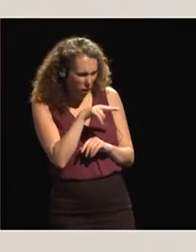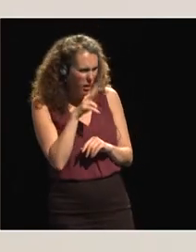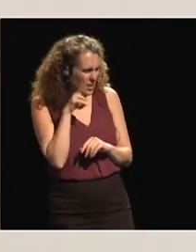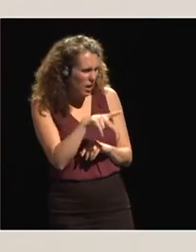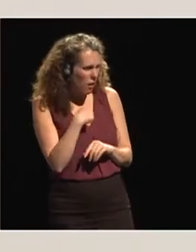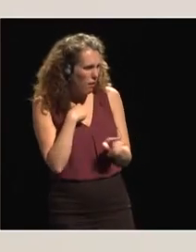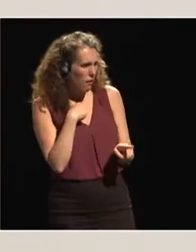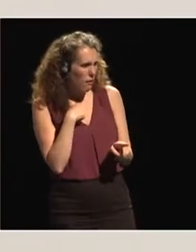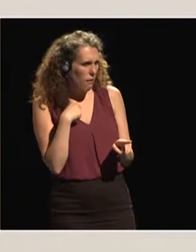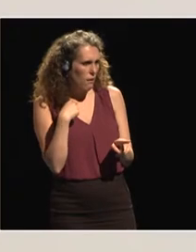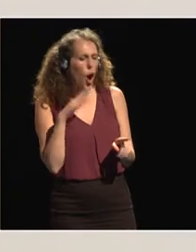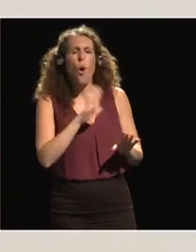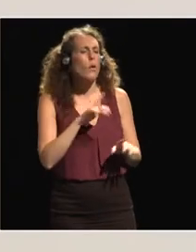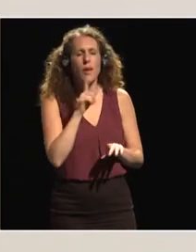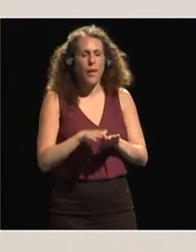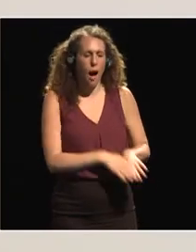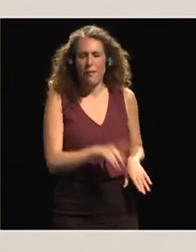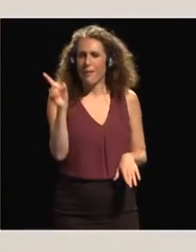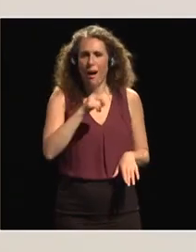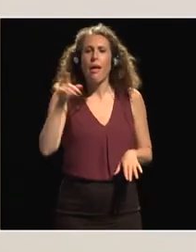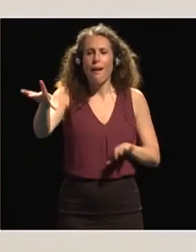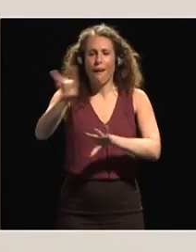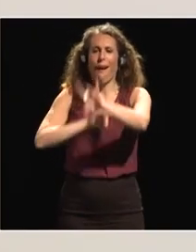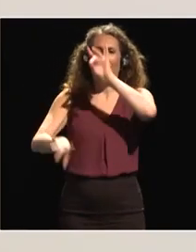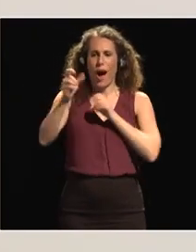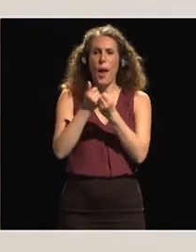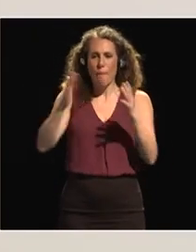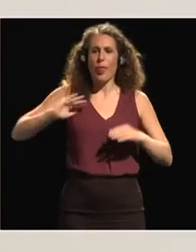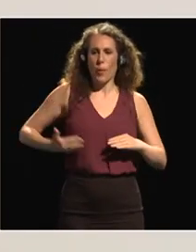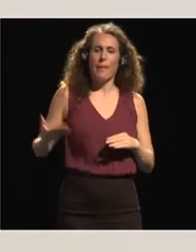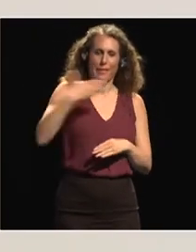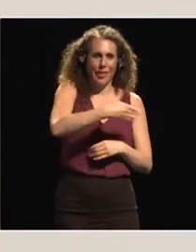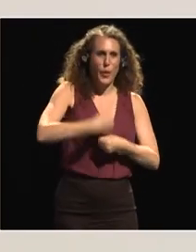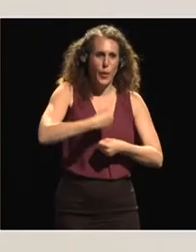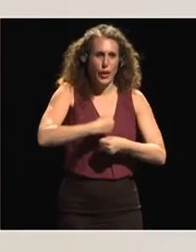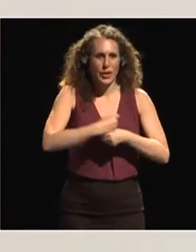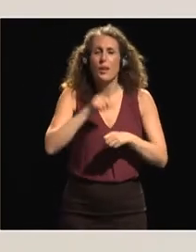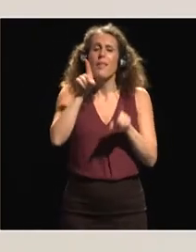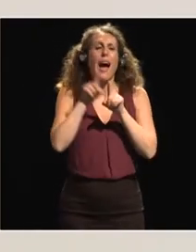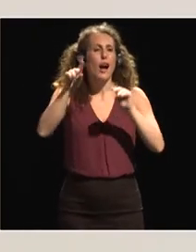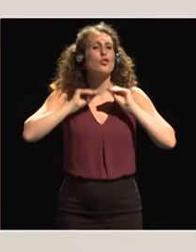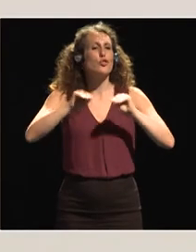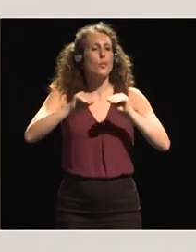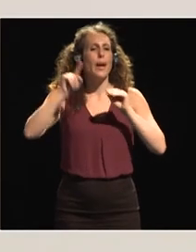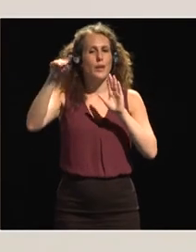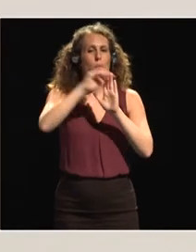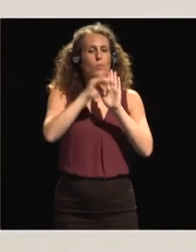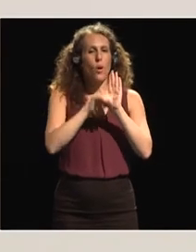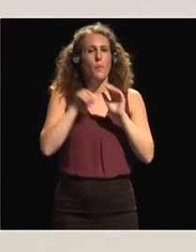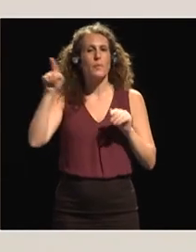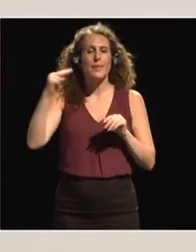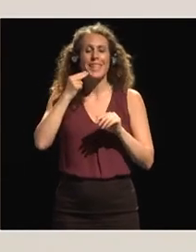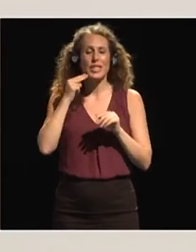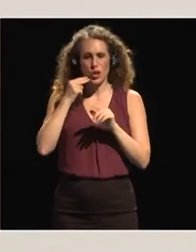we provide some kind of trainings through our programs like in Nigeria I